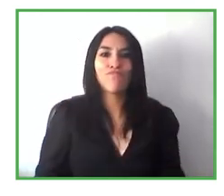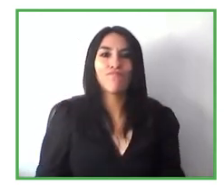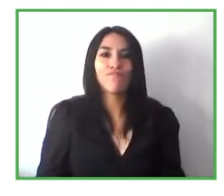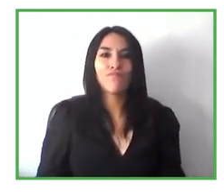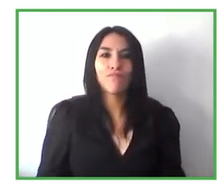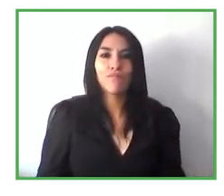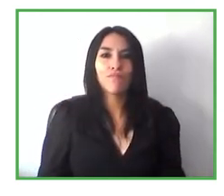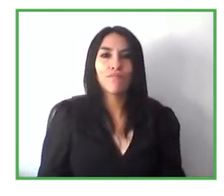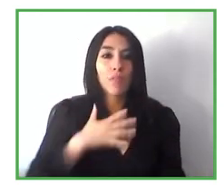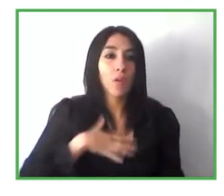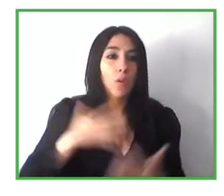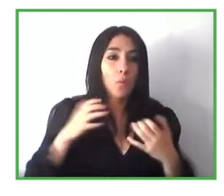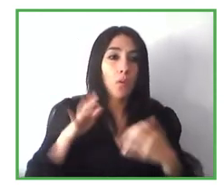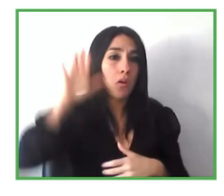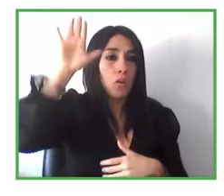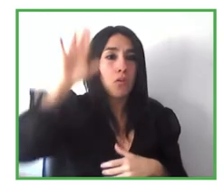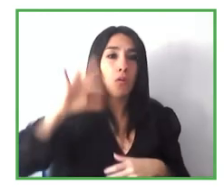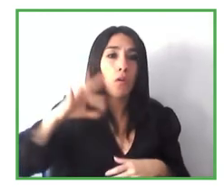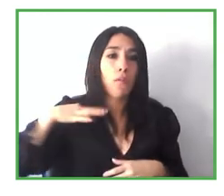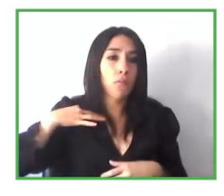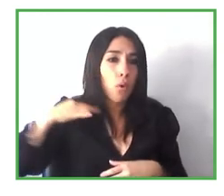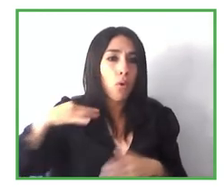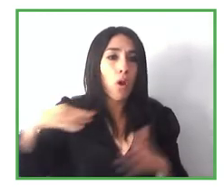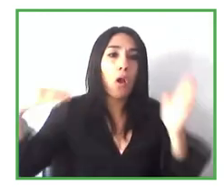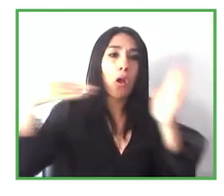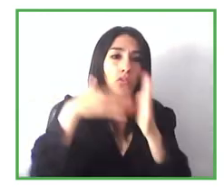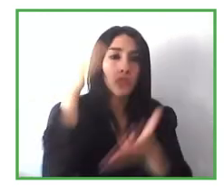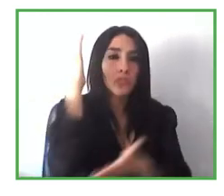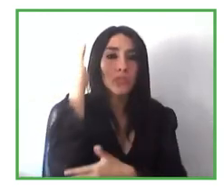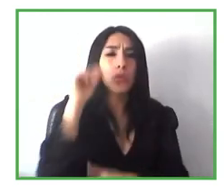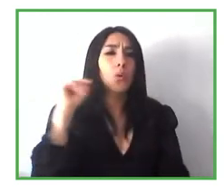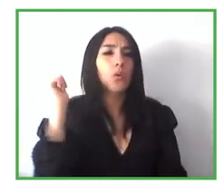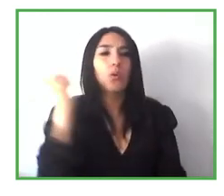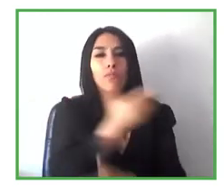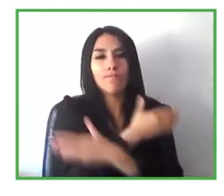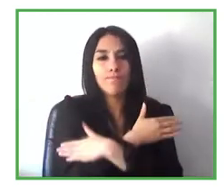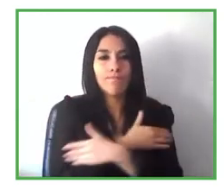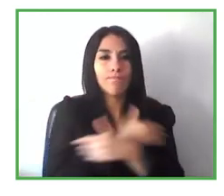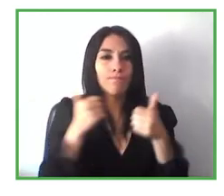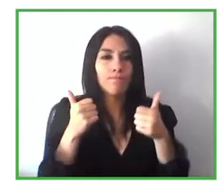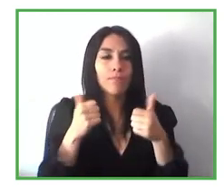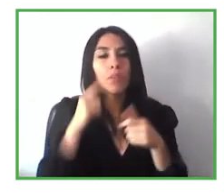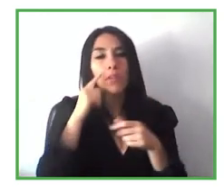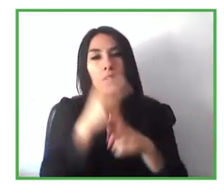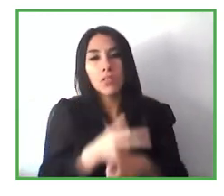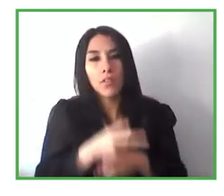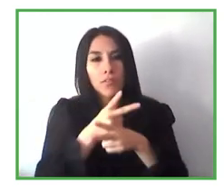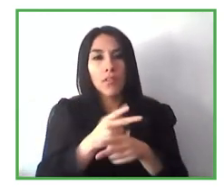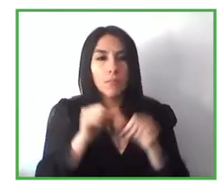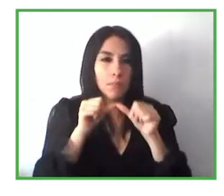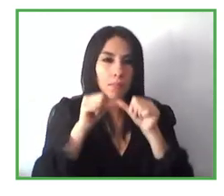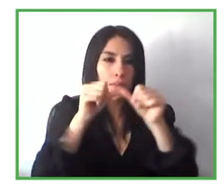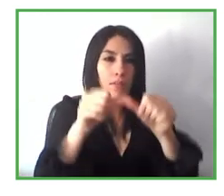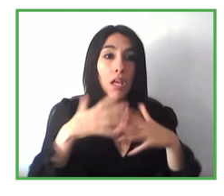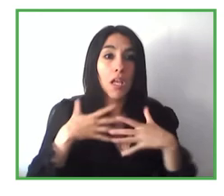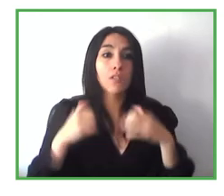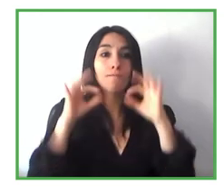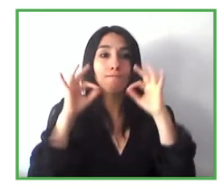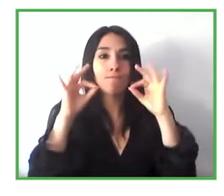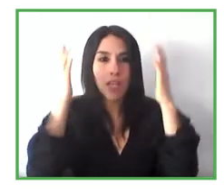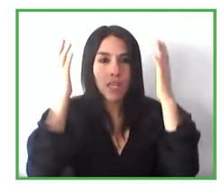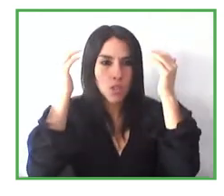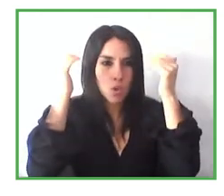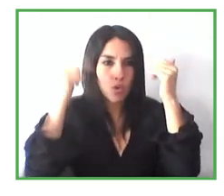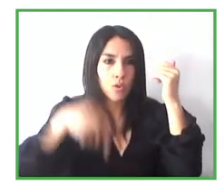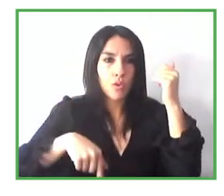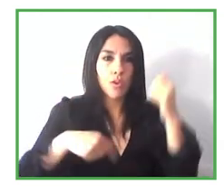And we are invited to a new addition to a new event. I hope that you are healthy and you're well and I want to